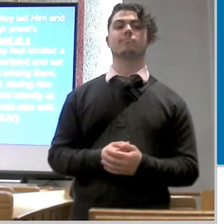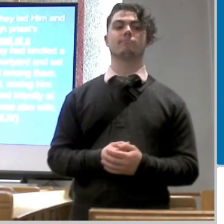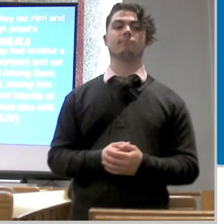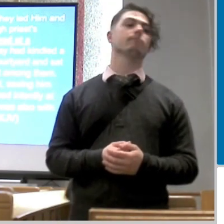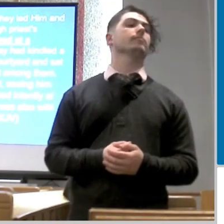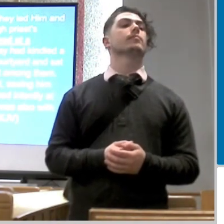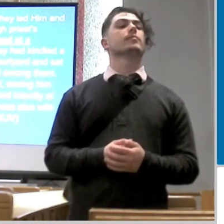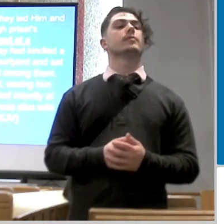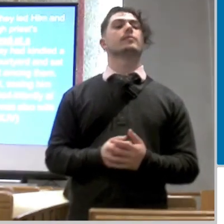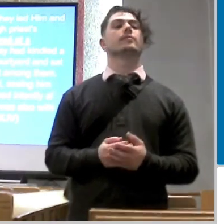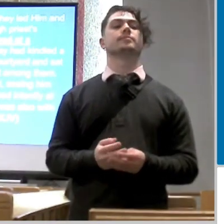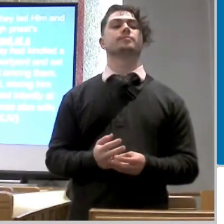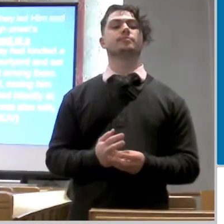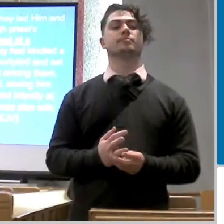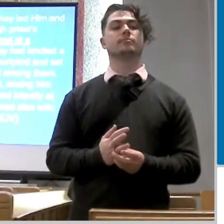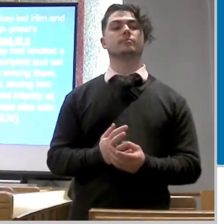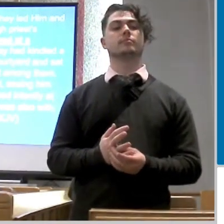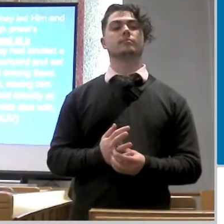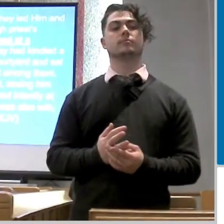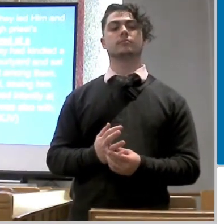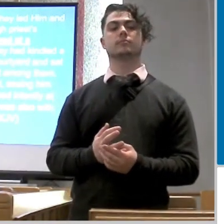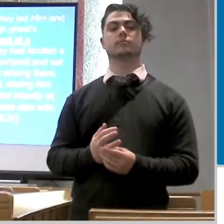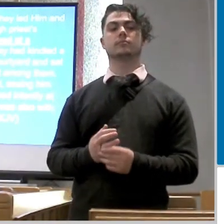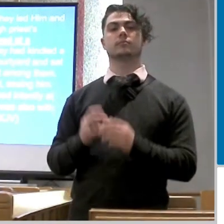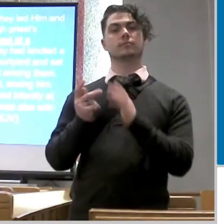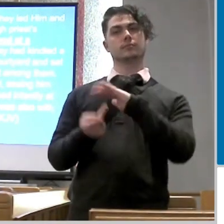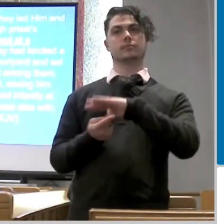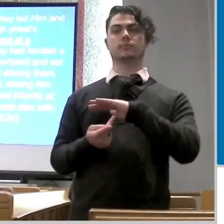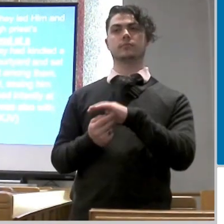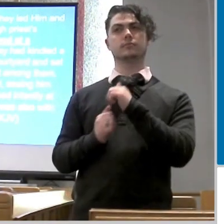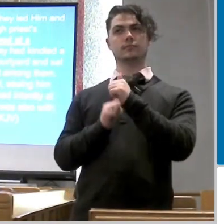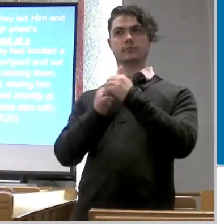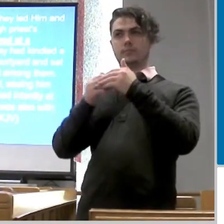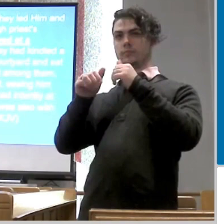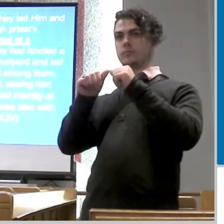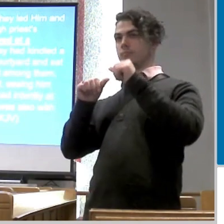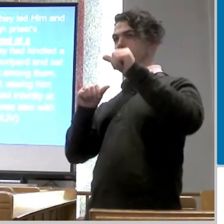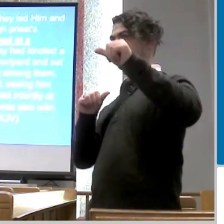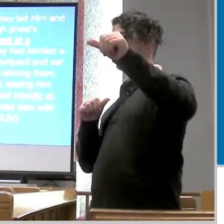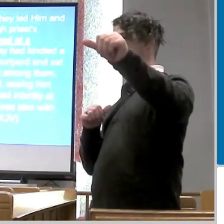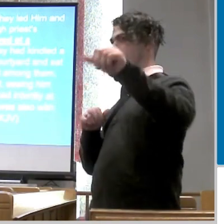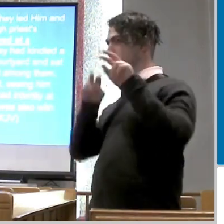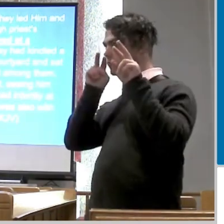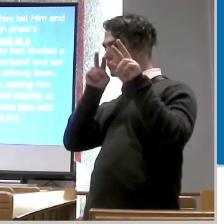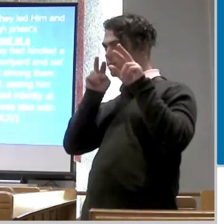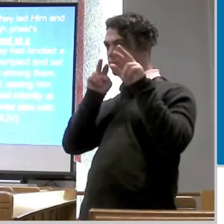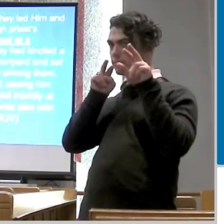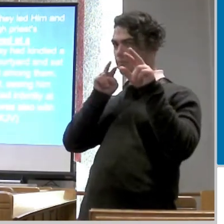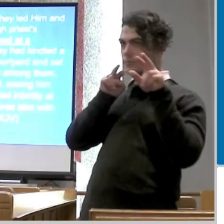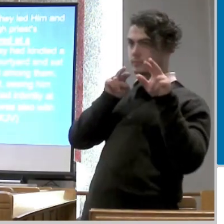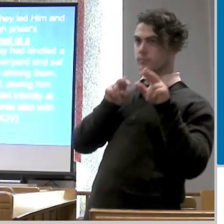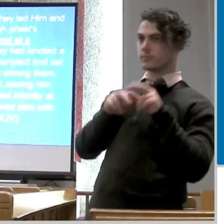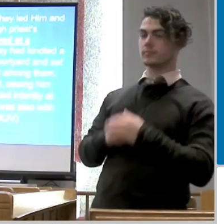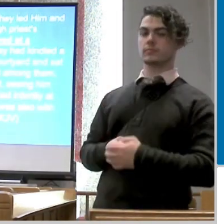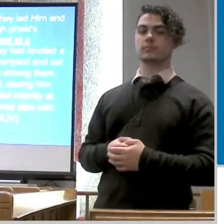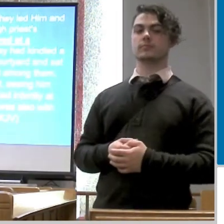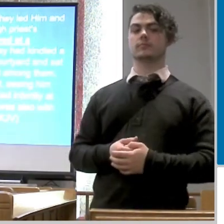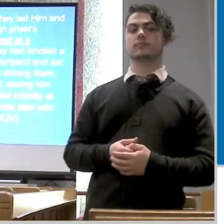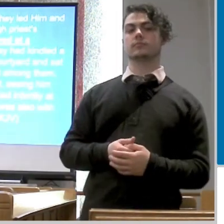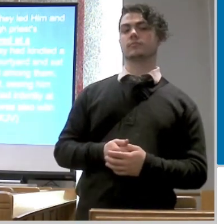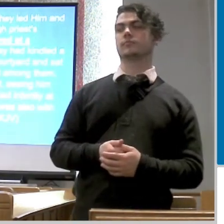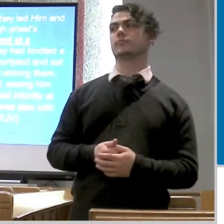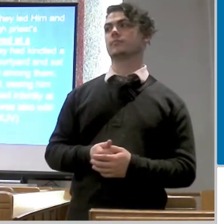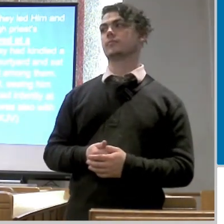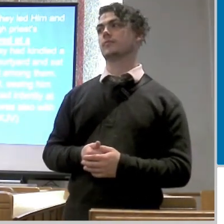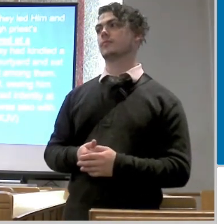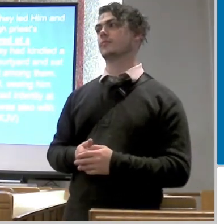jesus brought him that is jesus into the high priest house but peter followed at a distance so i want you to keep that